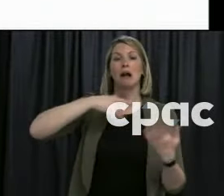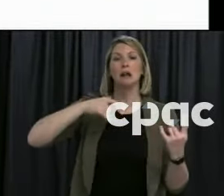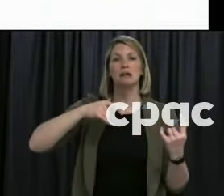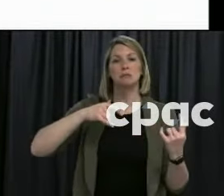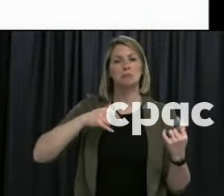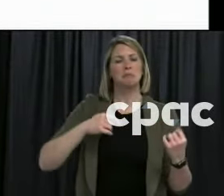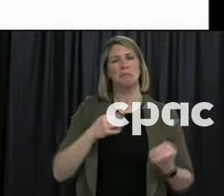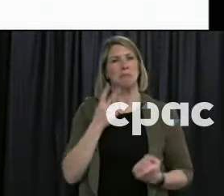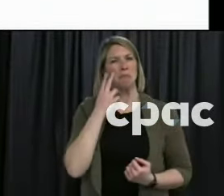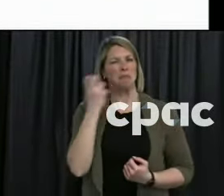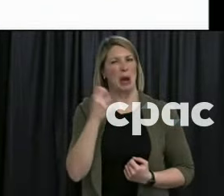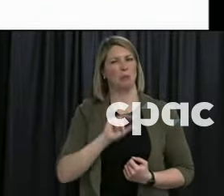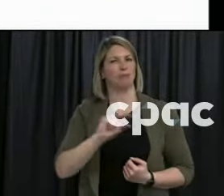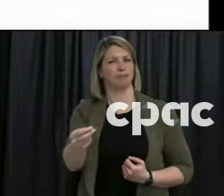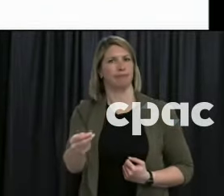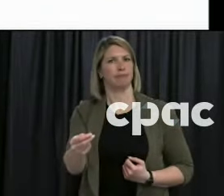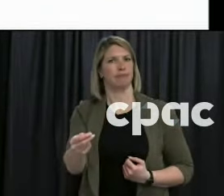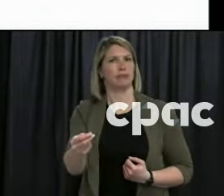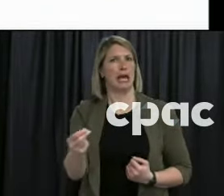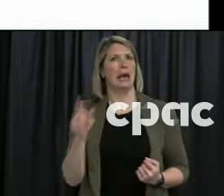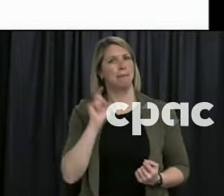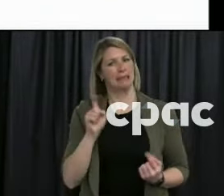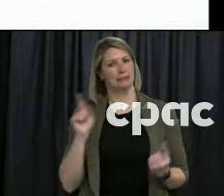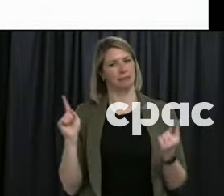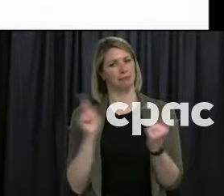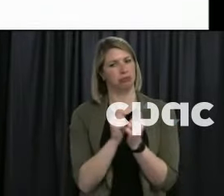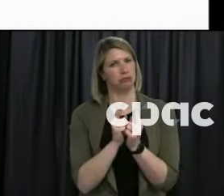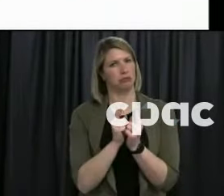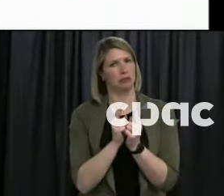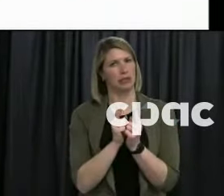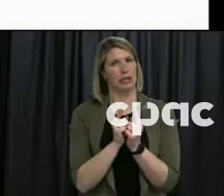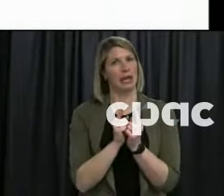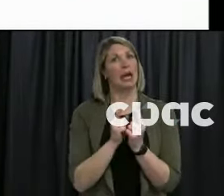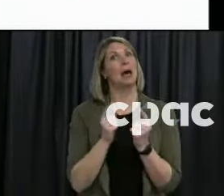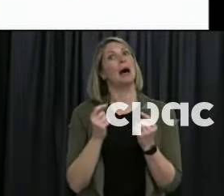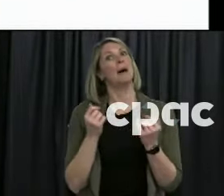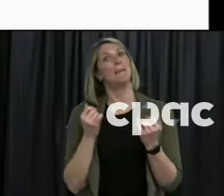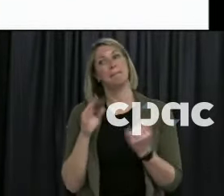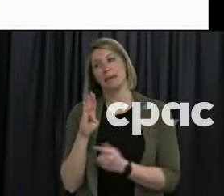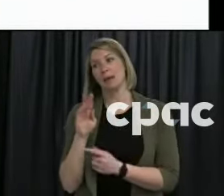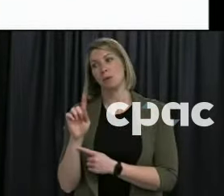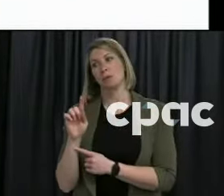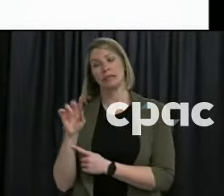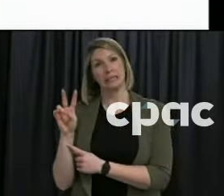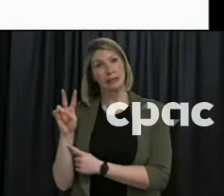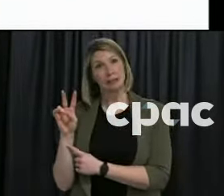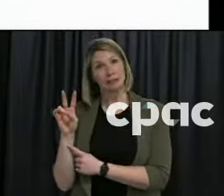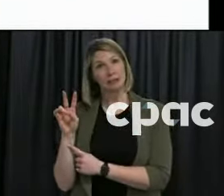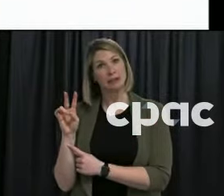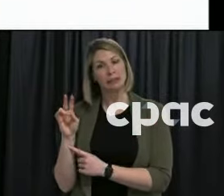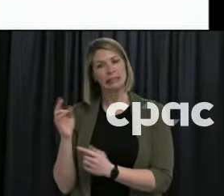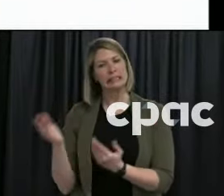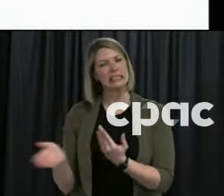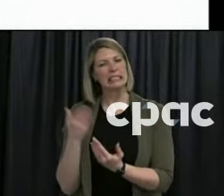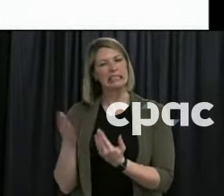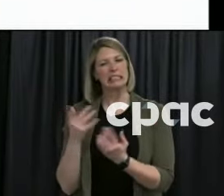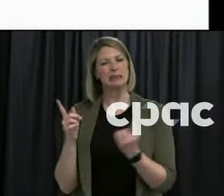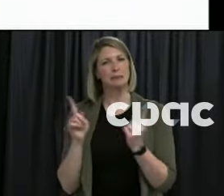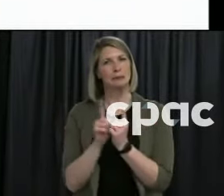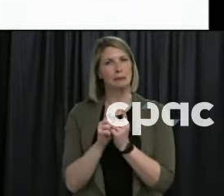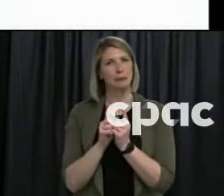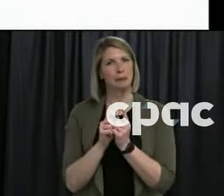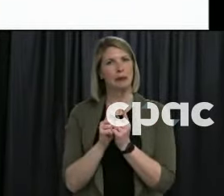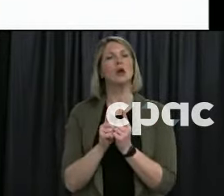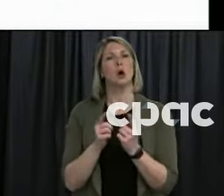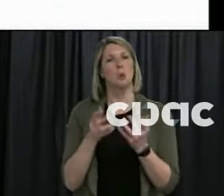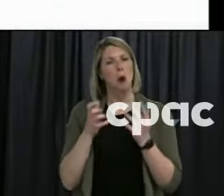of the SARS-CoV-2 how many cases would we have generated? We would have generated about one-third the number of cases that